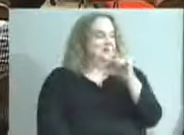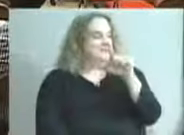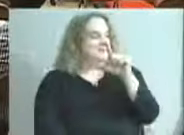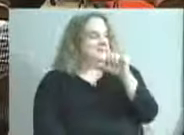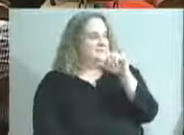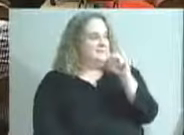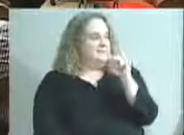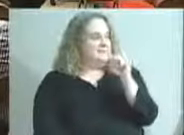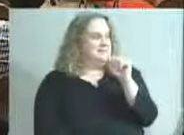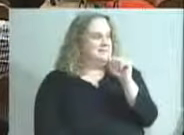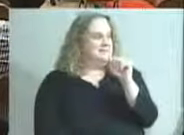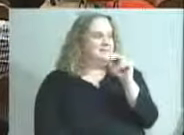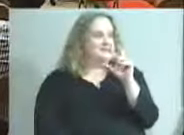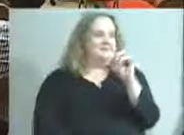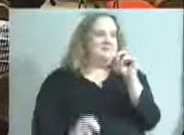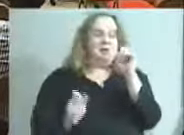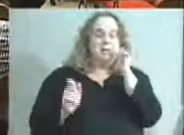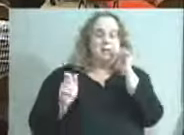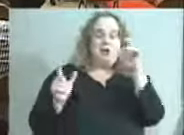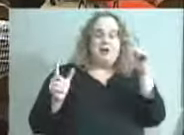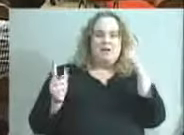No surprises here.